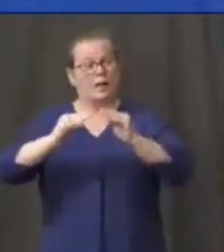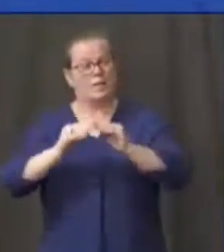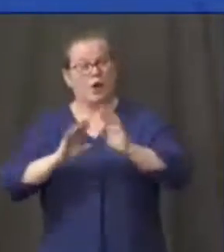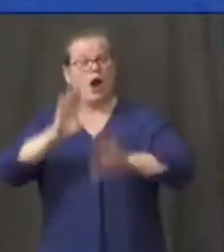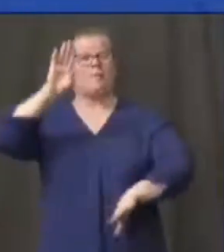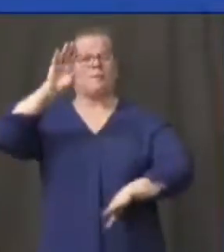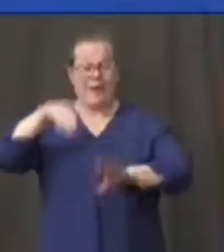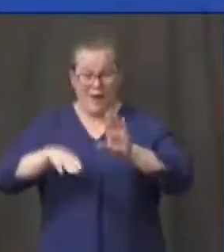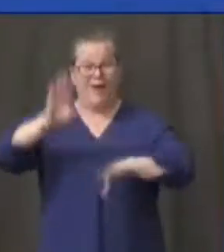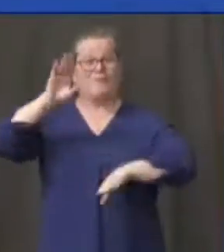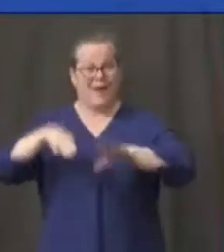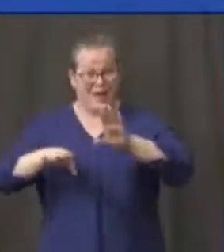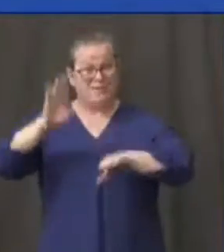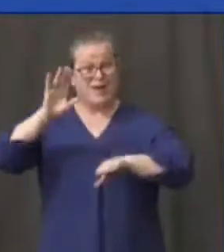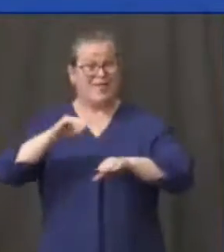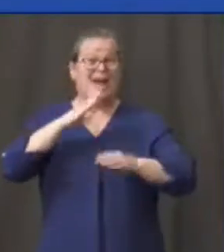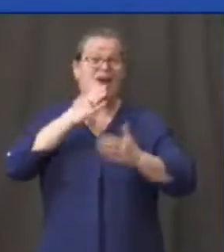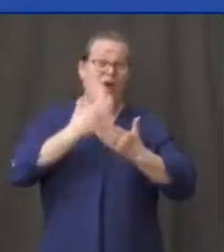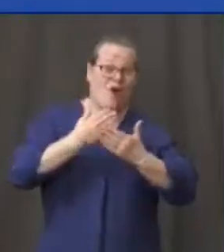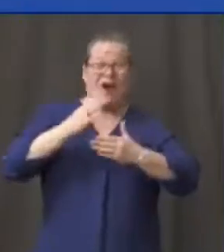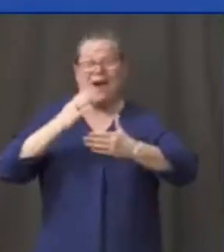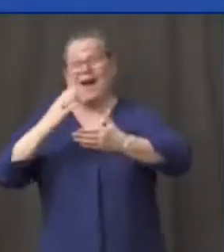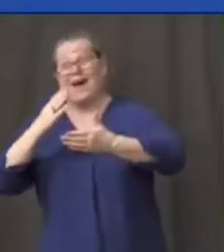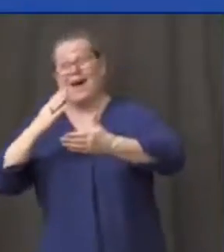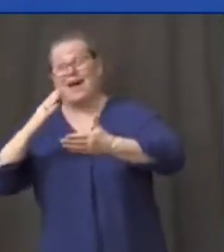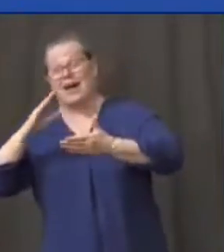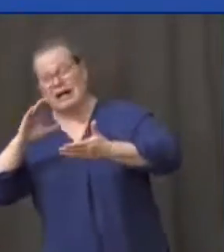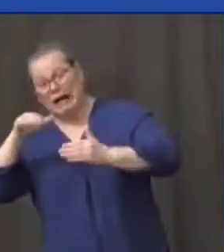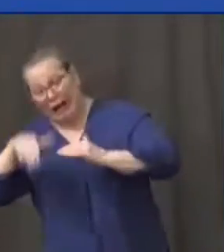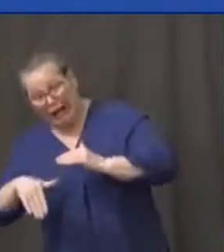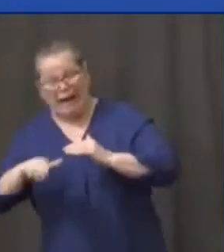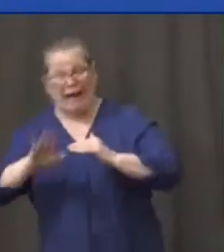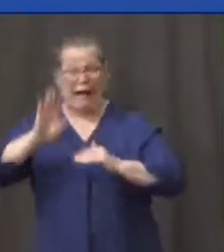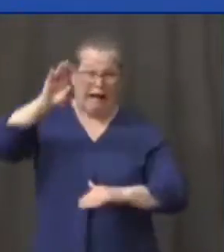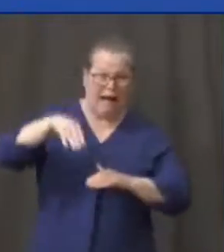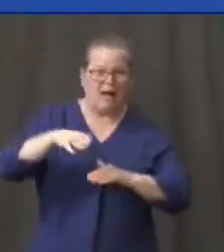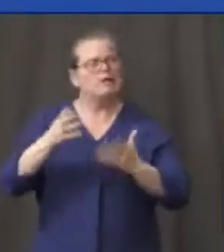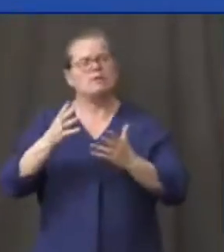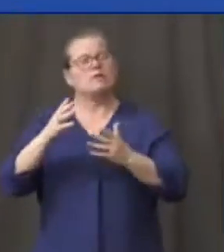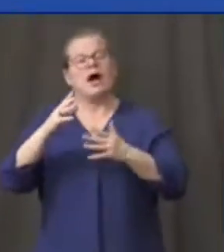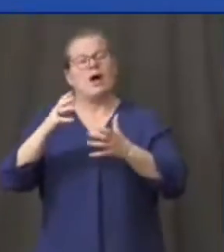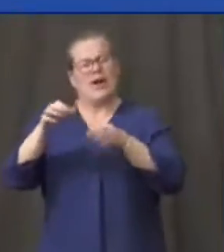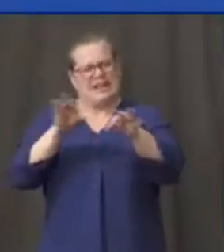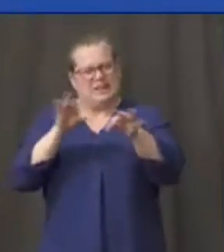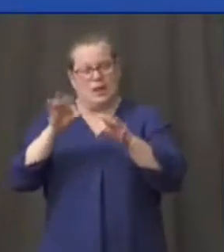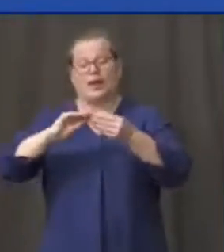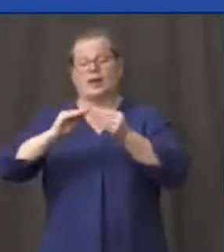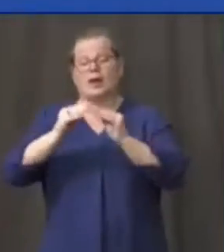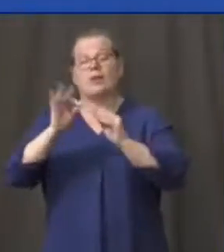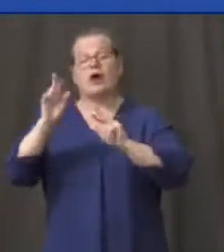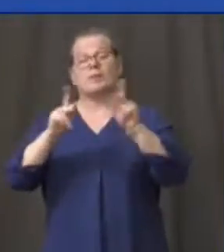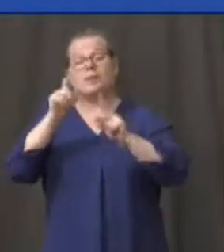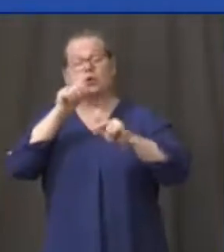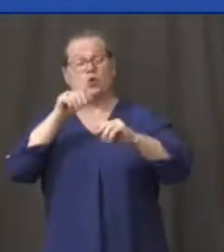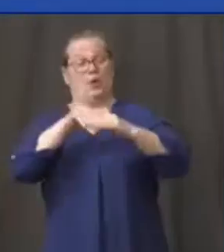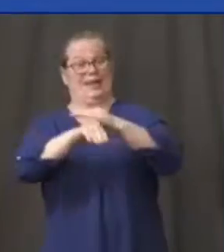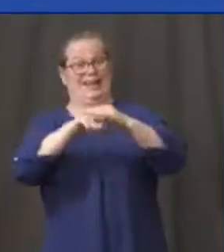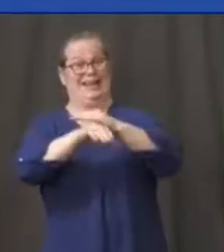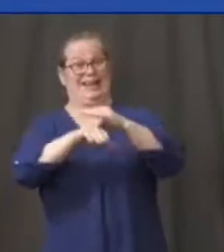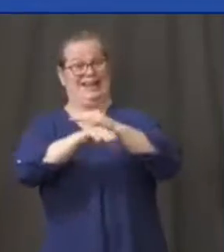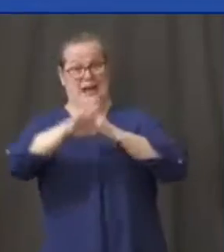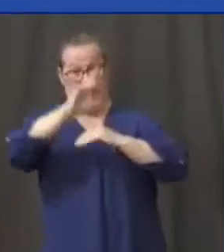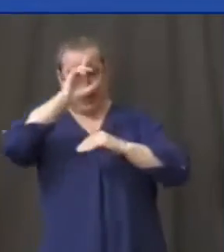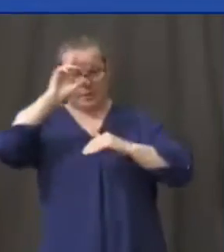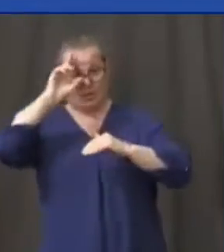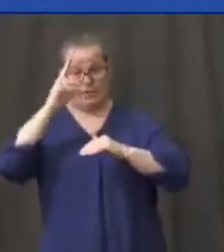last, you know, five days, that hospitalization number of admissions, you can see, have been going down for a few